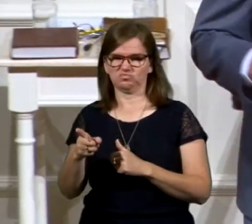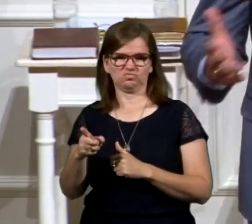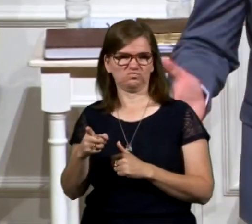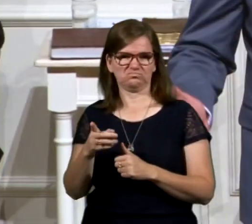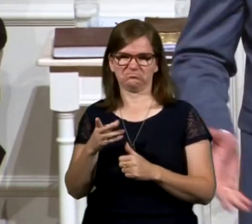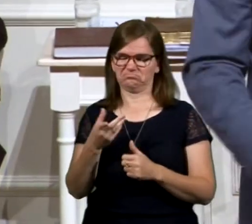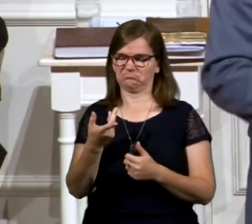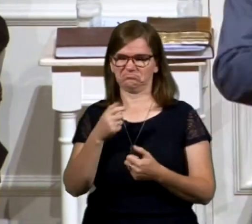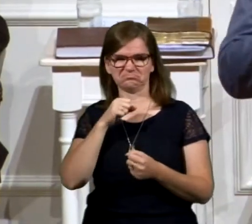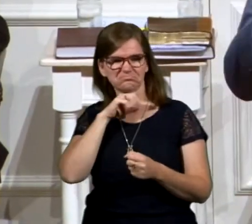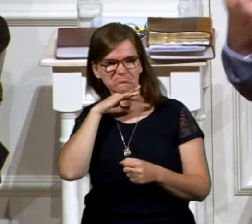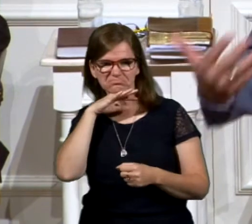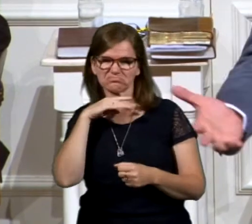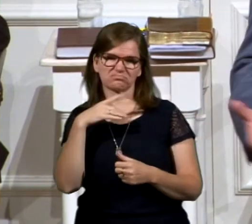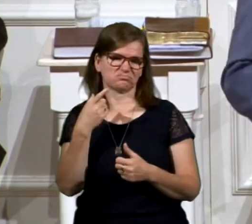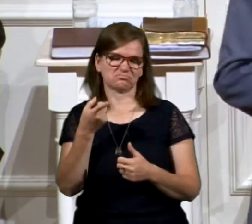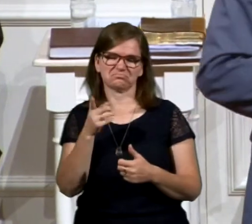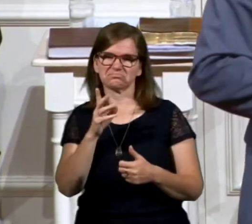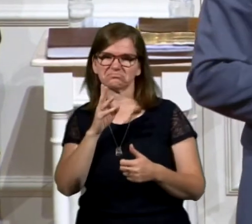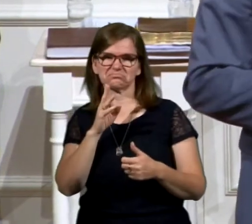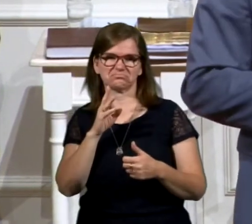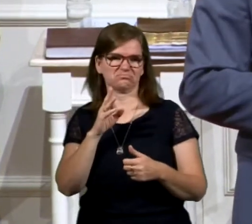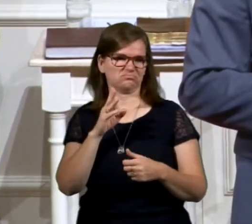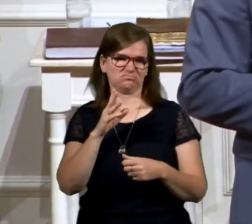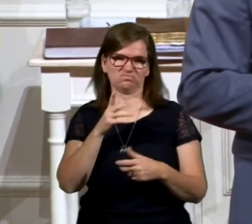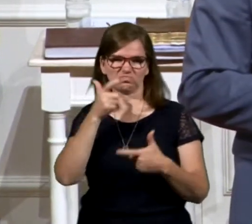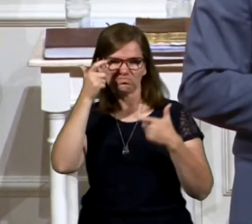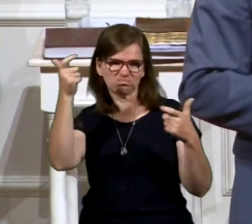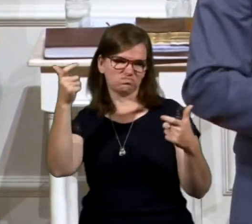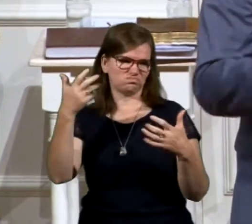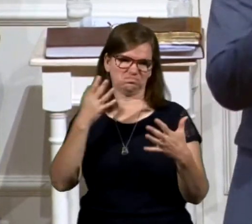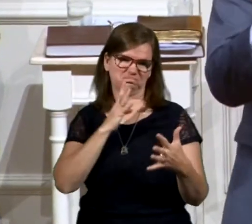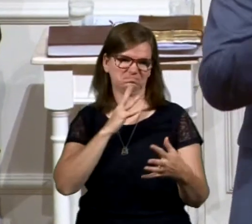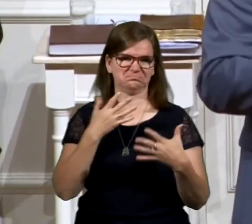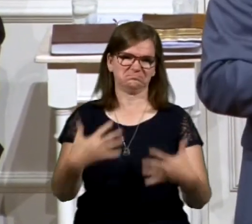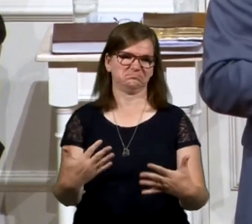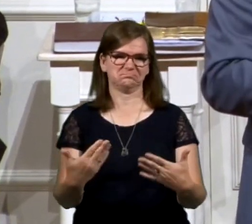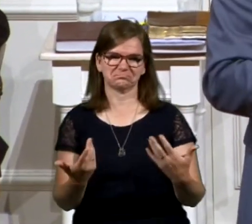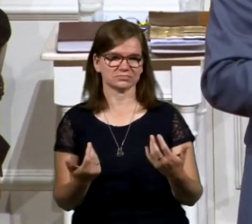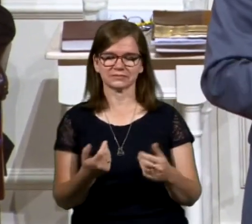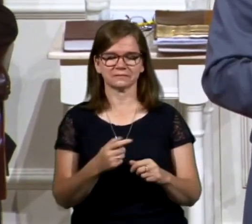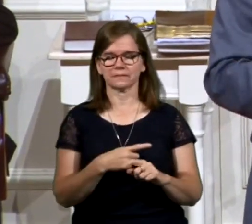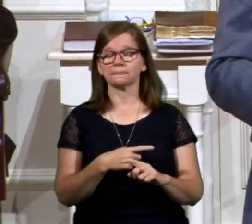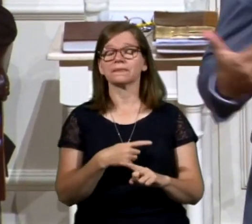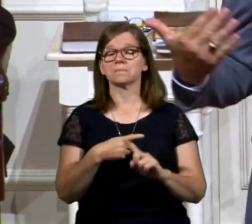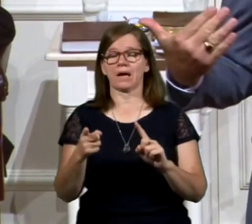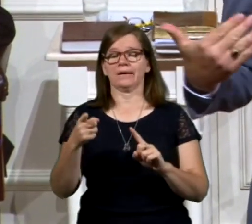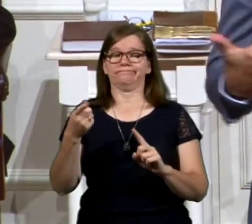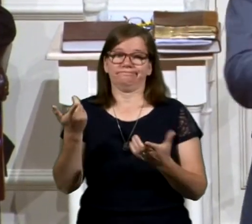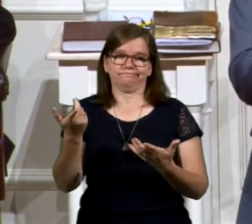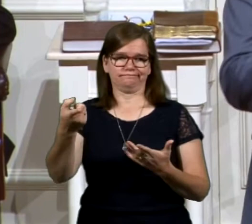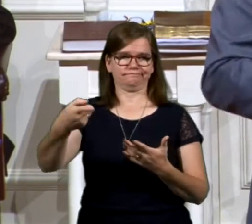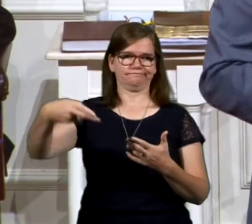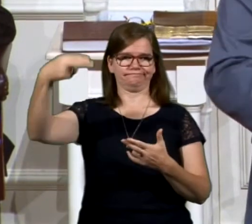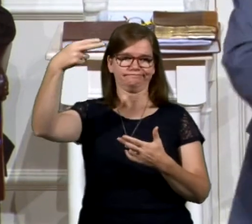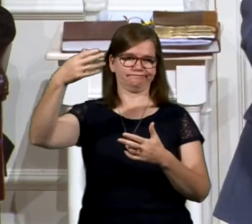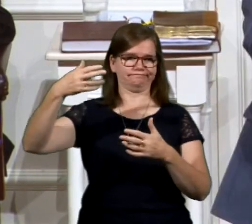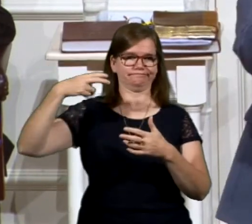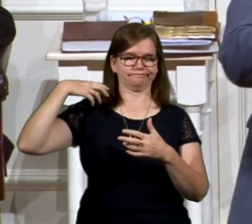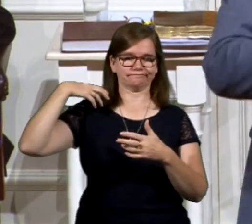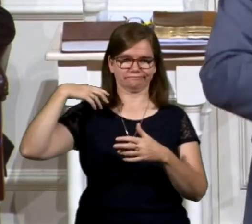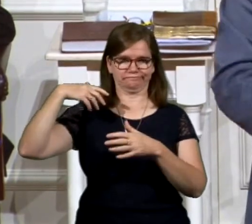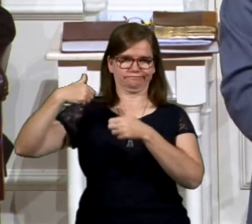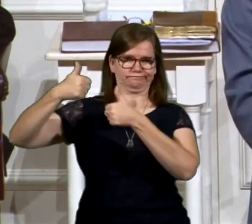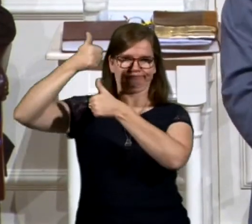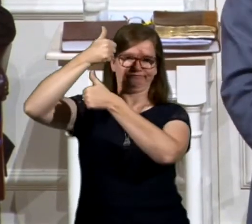very profane. He was very impetuous. But he's in charge. And now the chief captain has